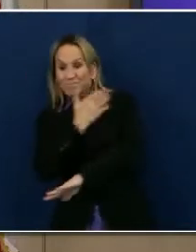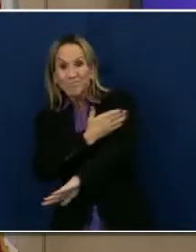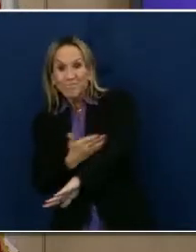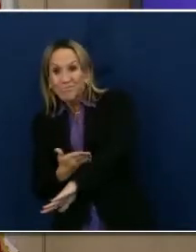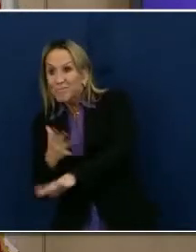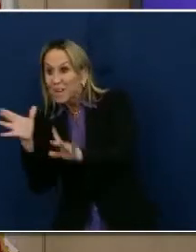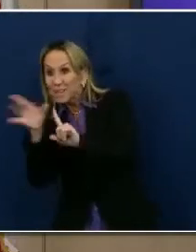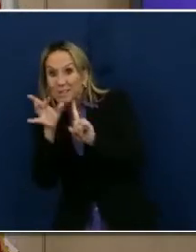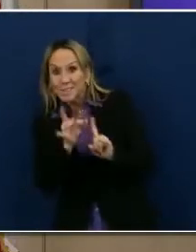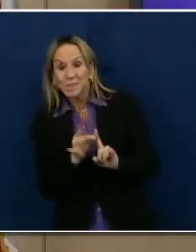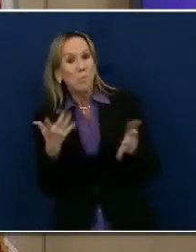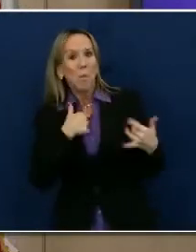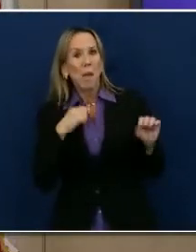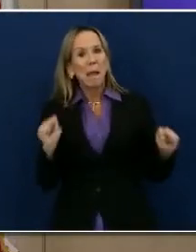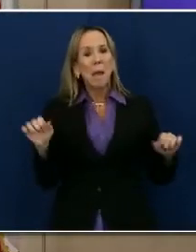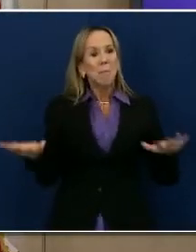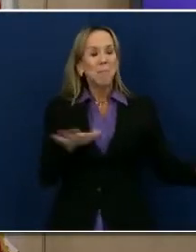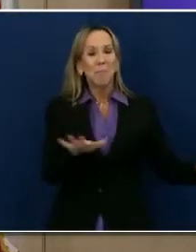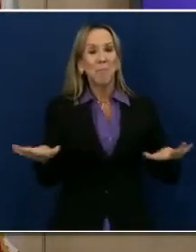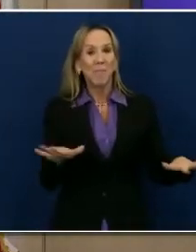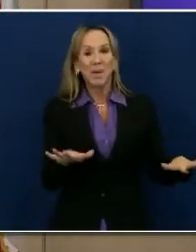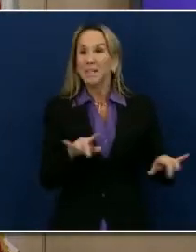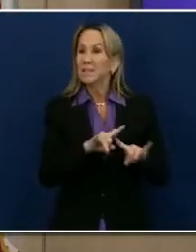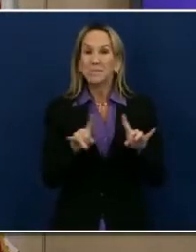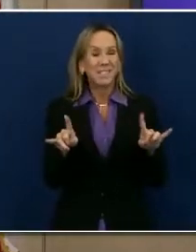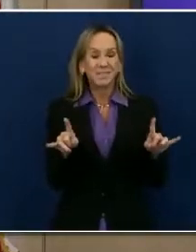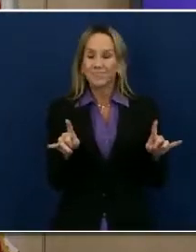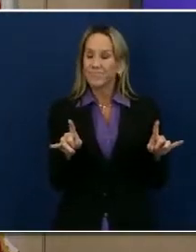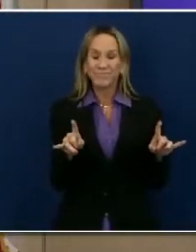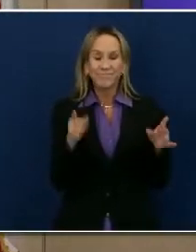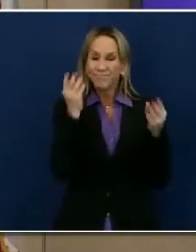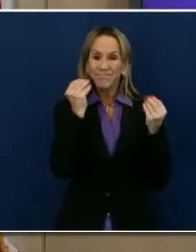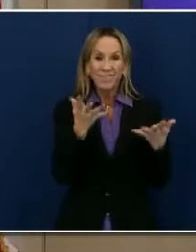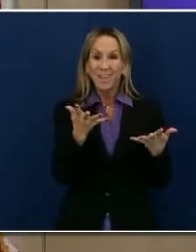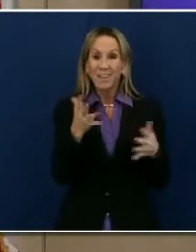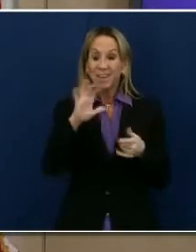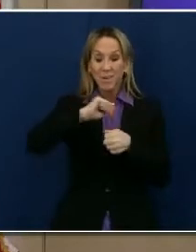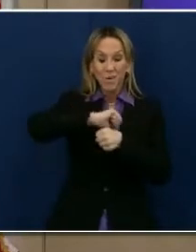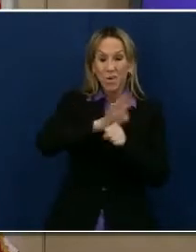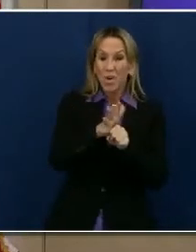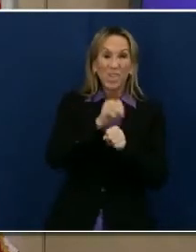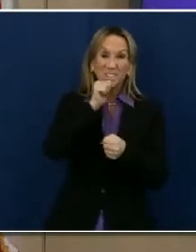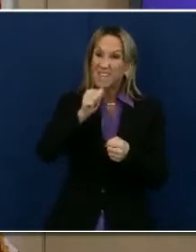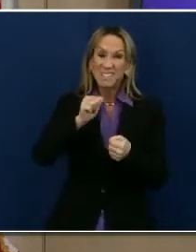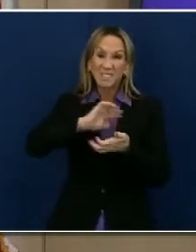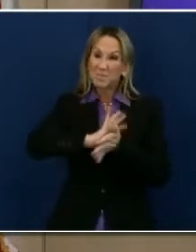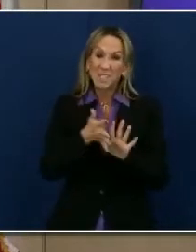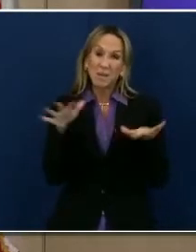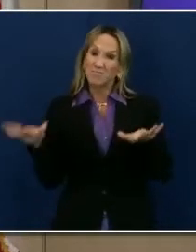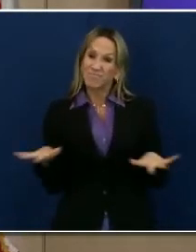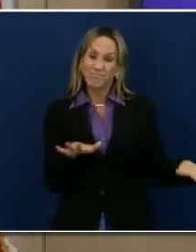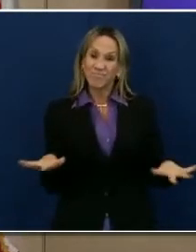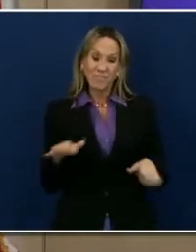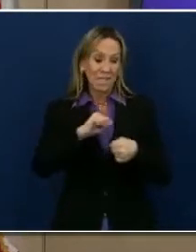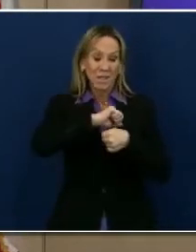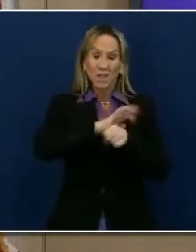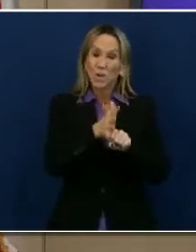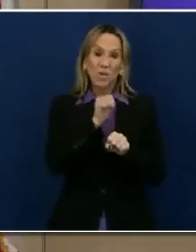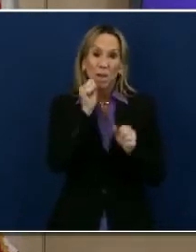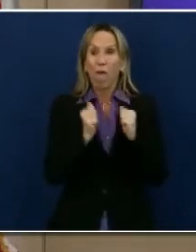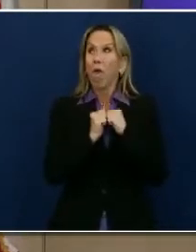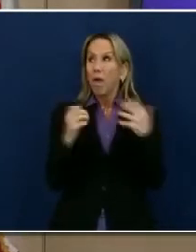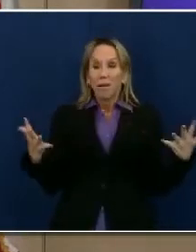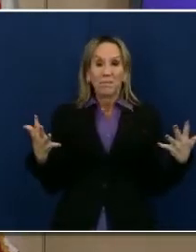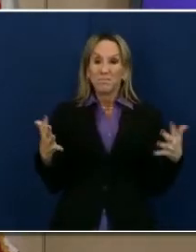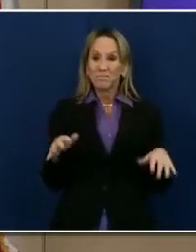some sense of complacency. But unfortunately, COVID-19 doesn't get complacent. It doesn't get fatigued. It doesn't get tired. It continues